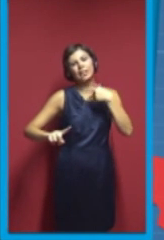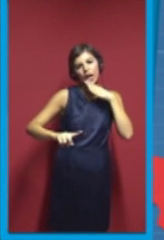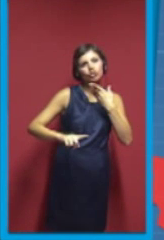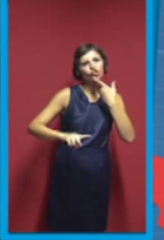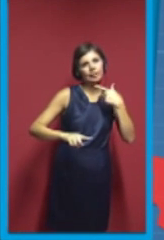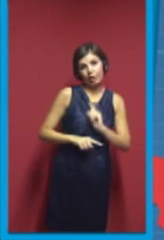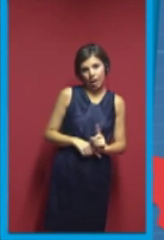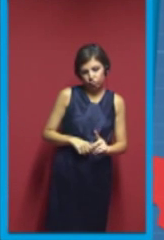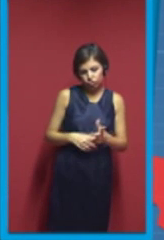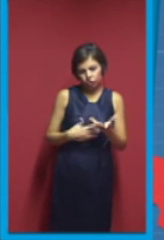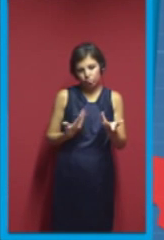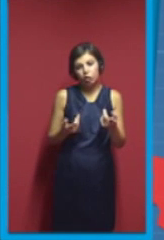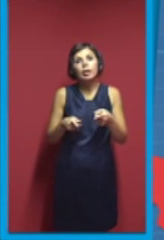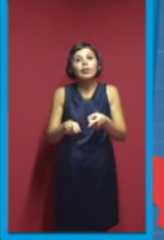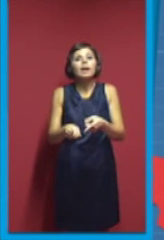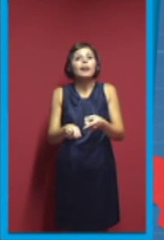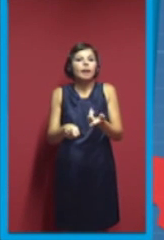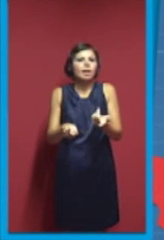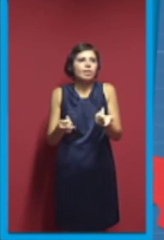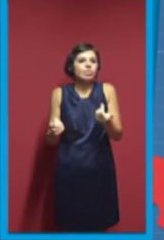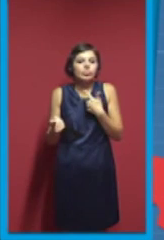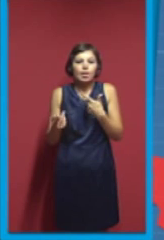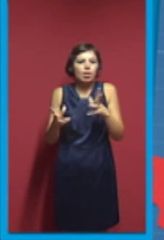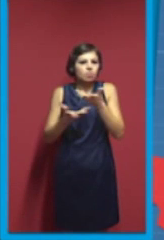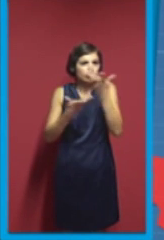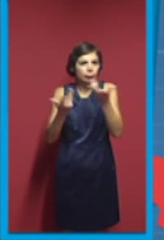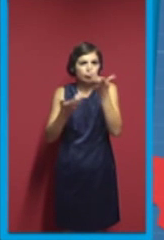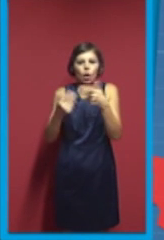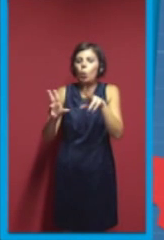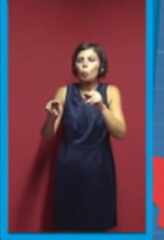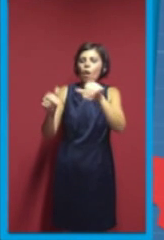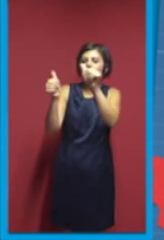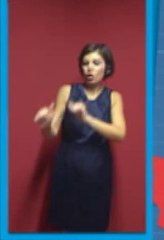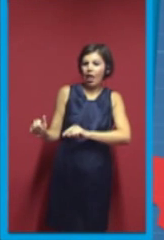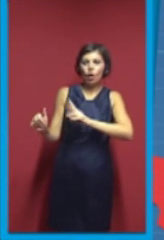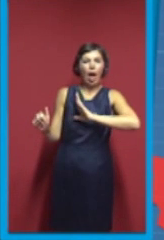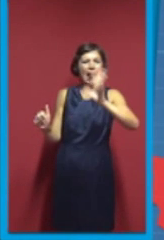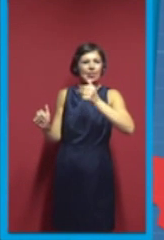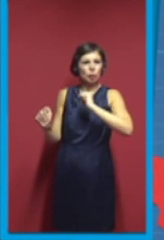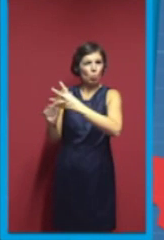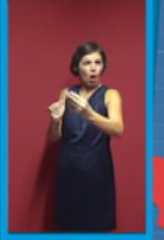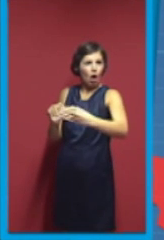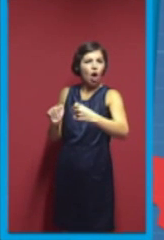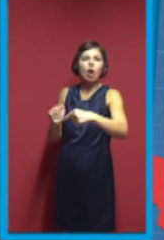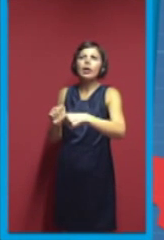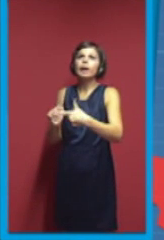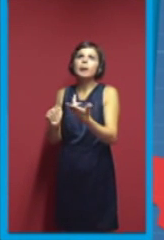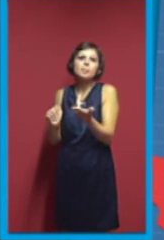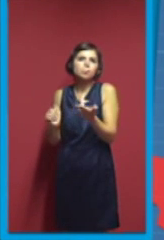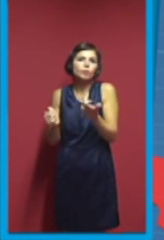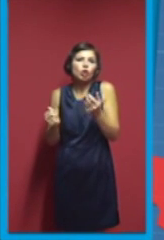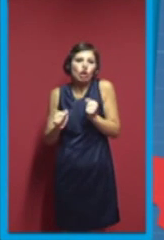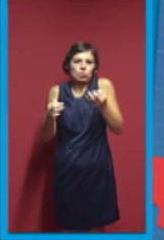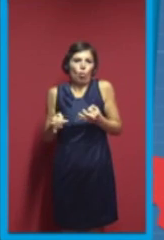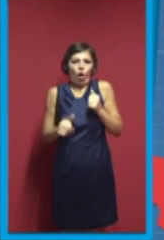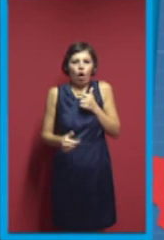If the design is popular, people are improving on it, and sharing it,